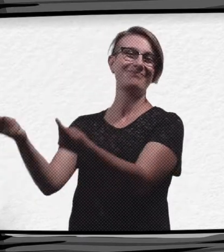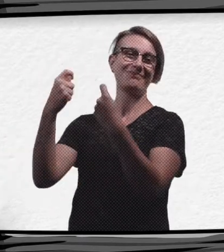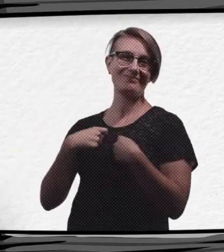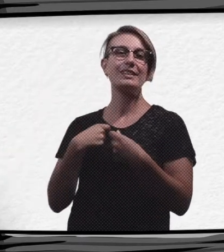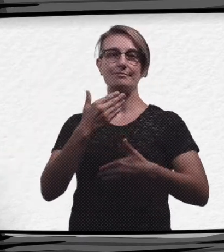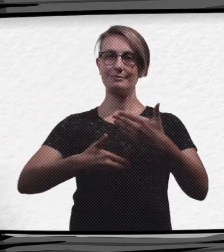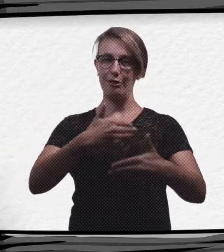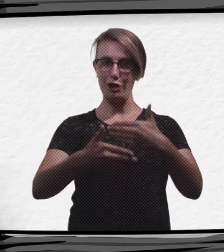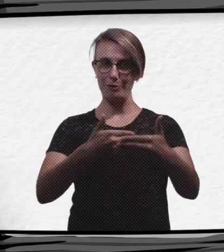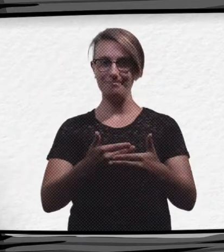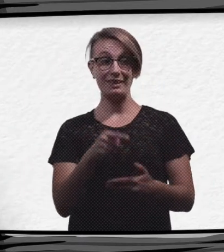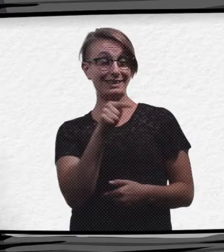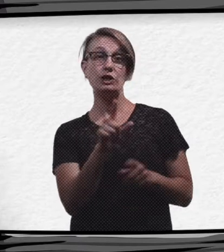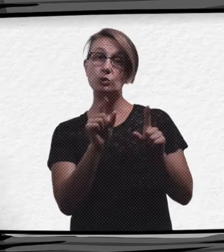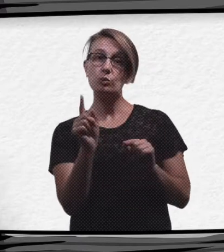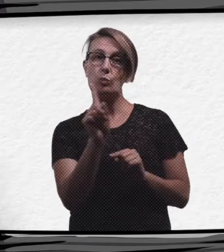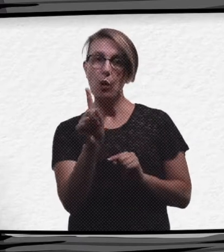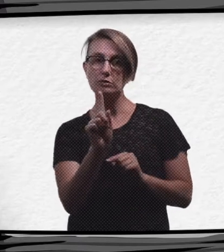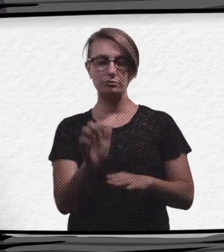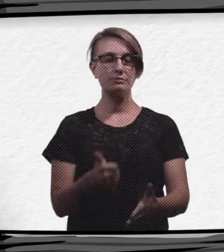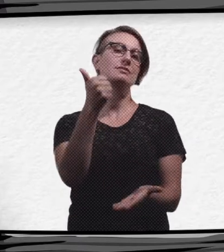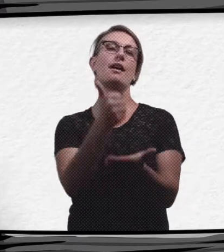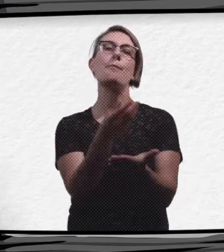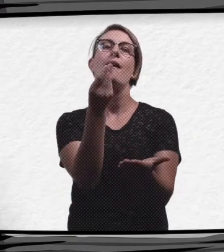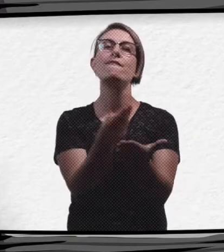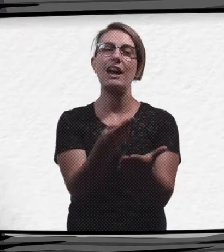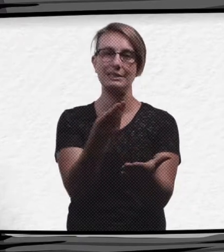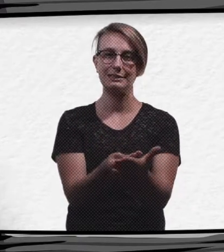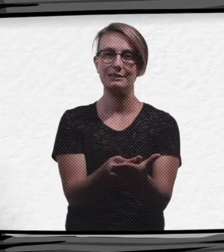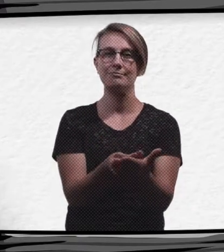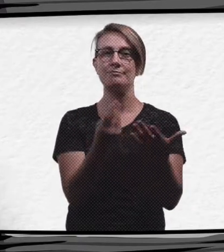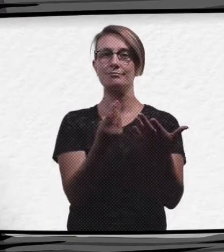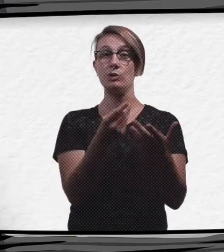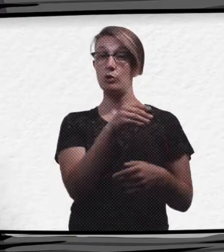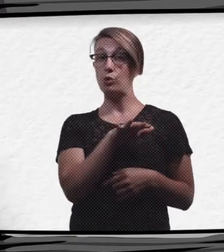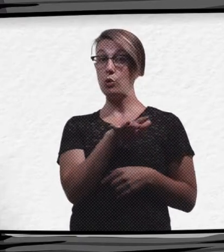by the electoral commission, and they wear the kind of iconic orange guy.